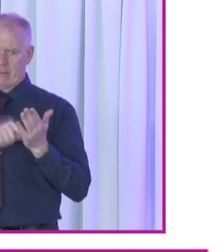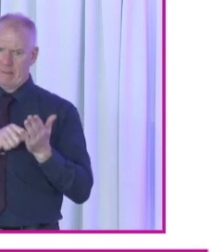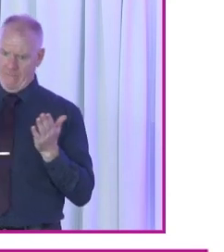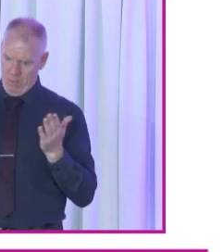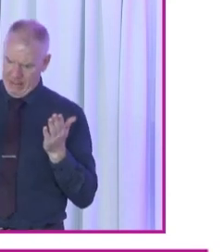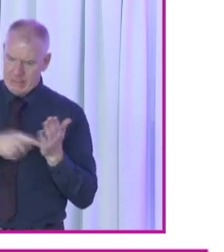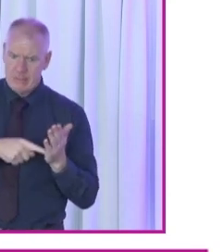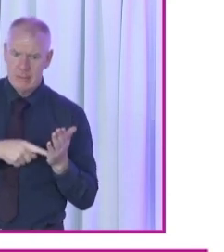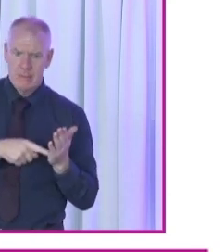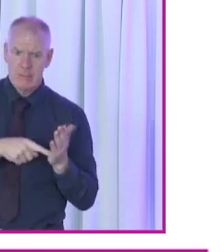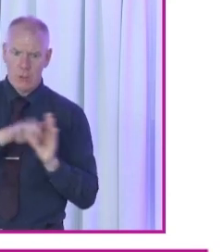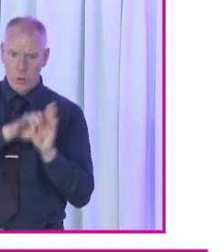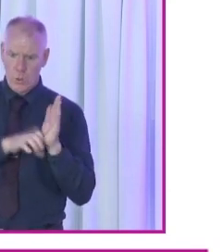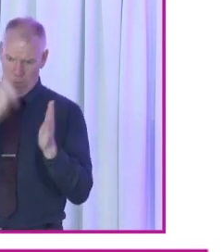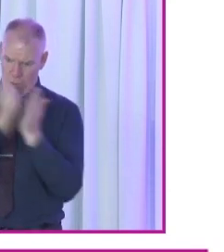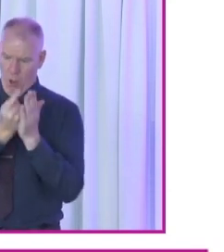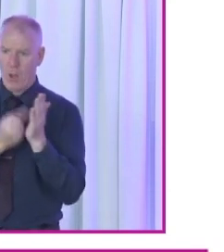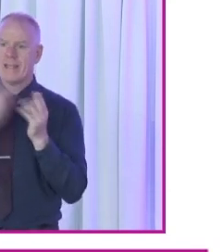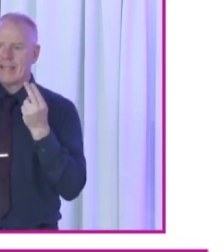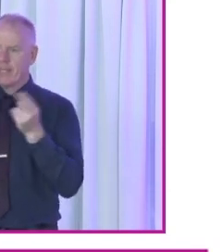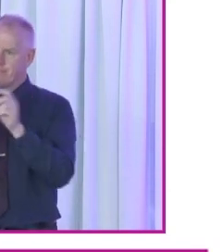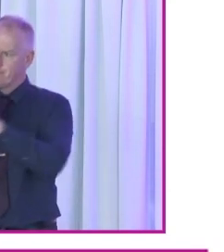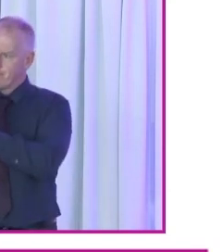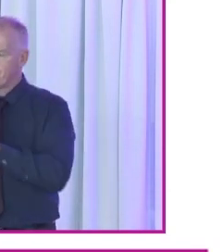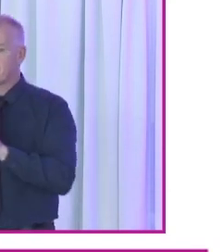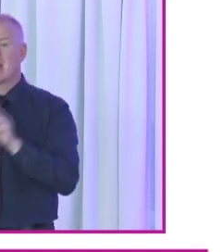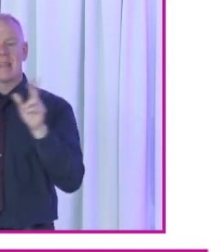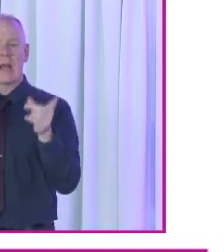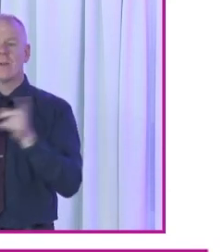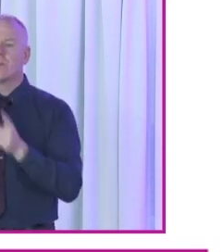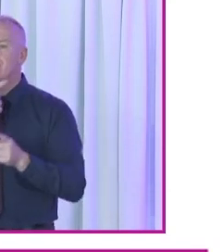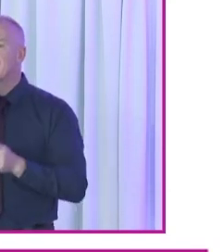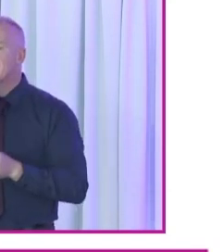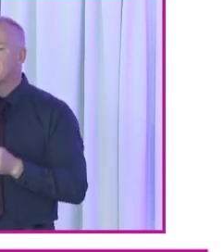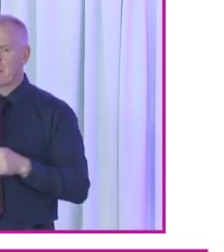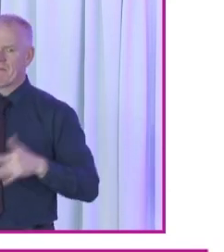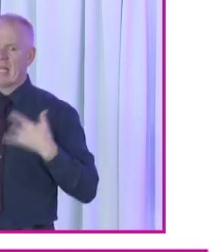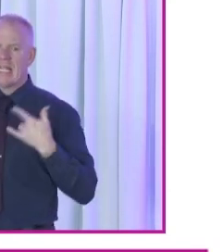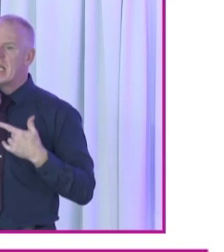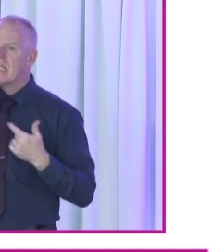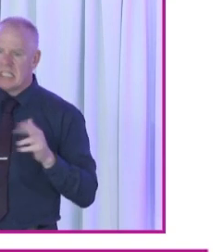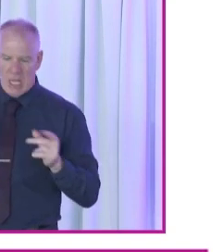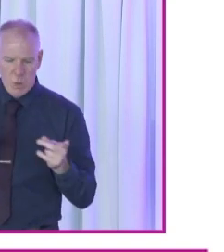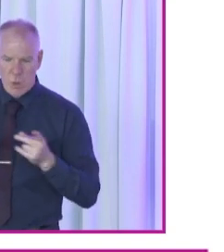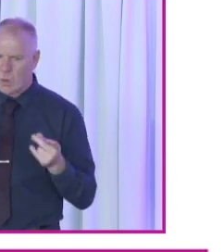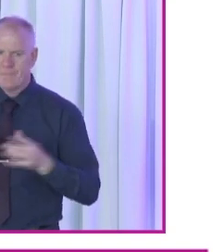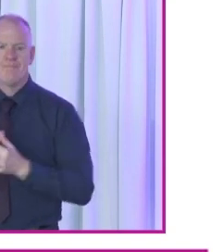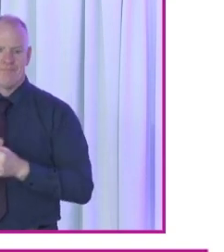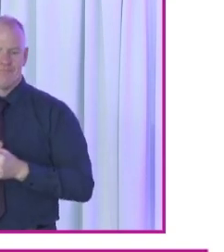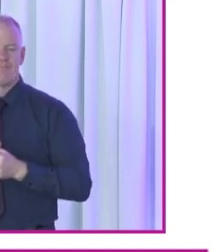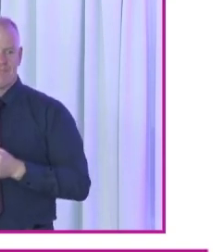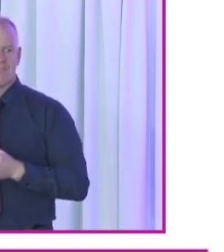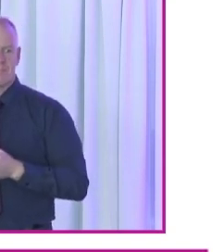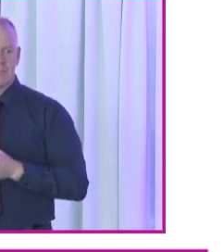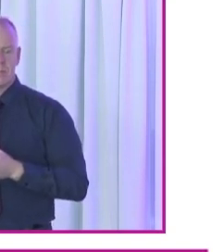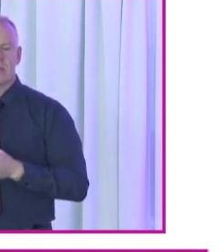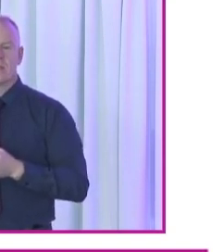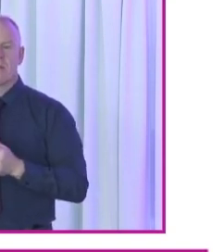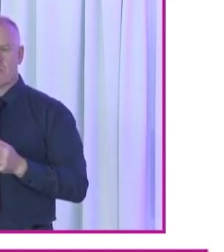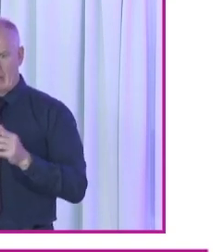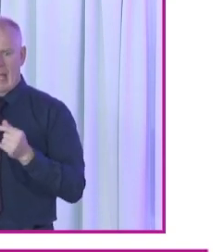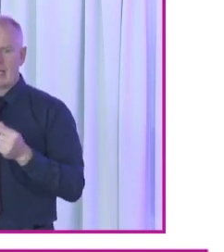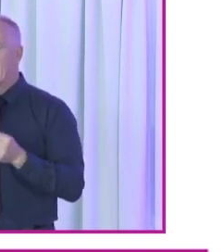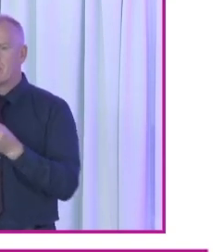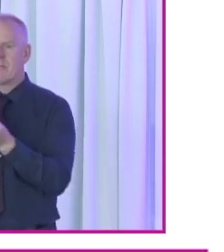And really, I think that is something that we really need to work on, and can be done, I feel, easily. And is one we can win on.